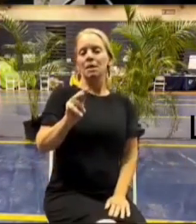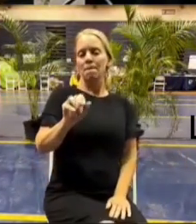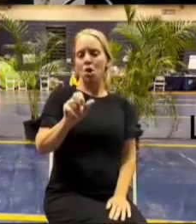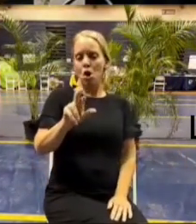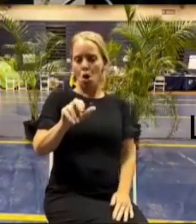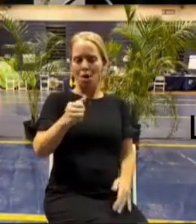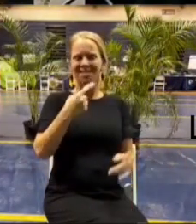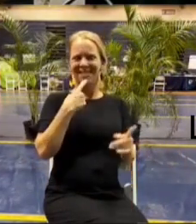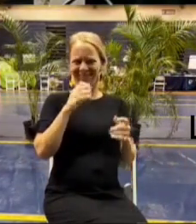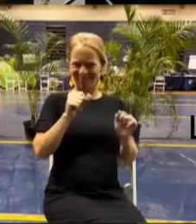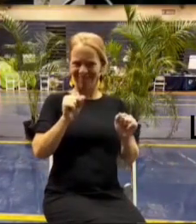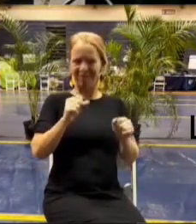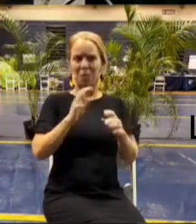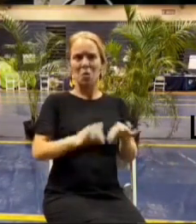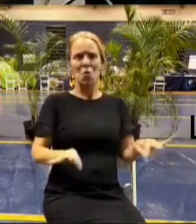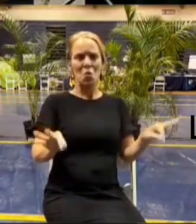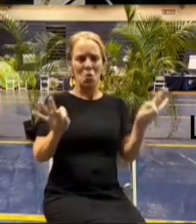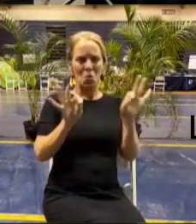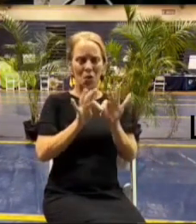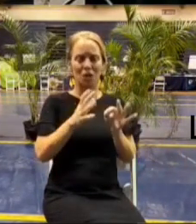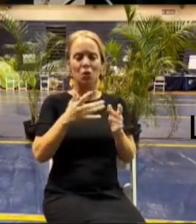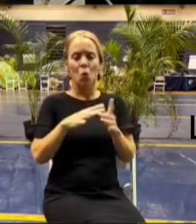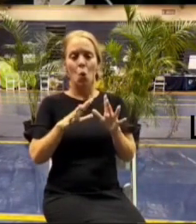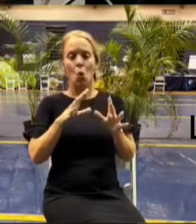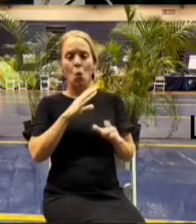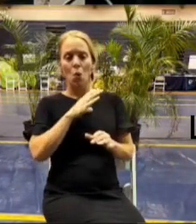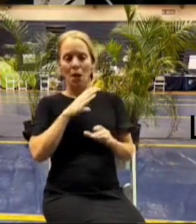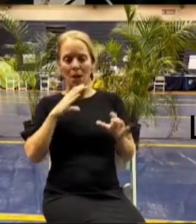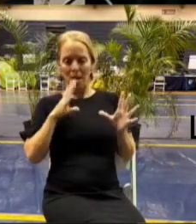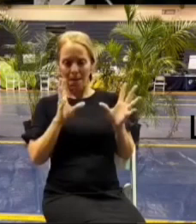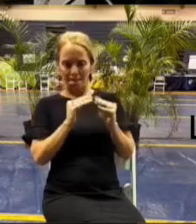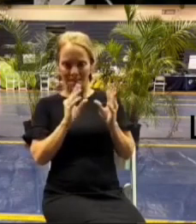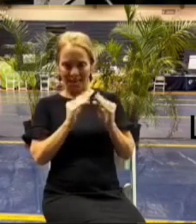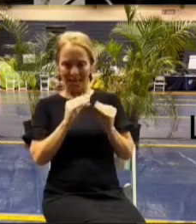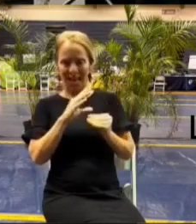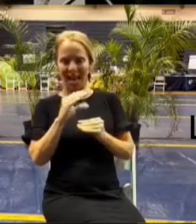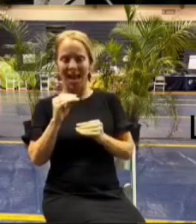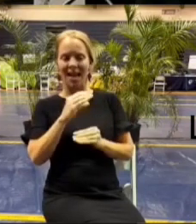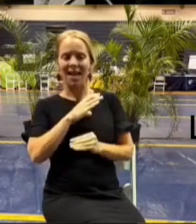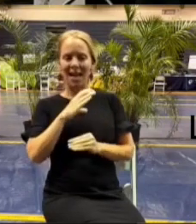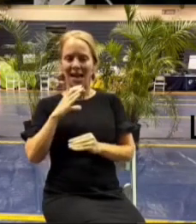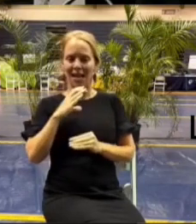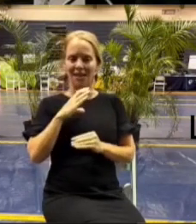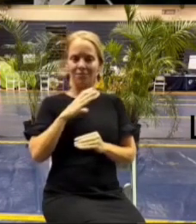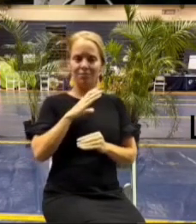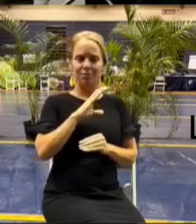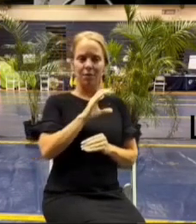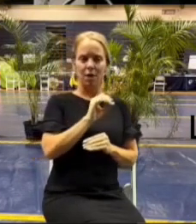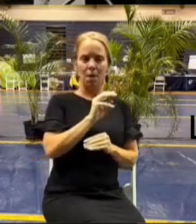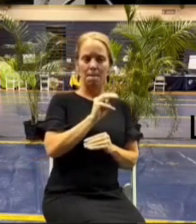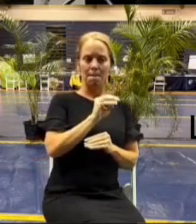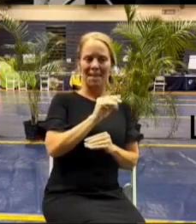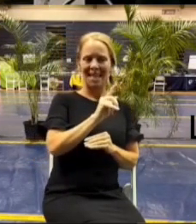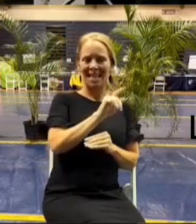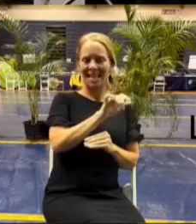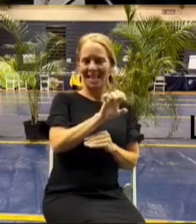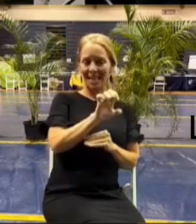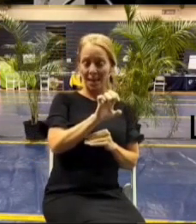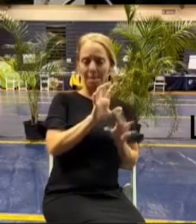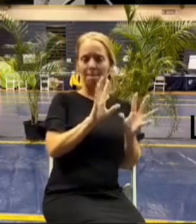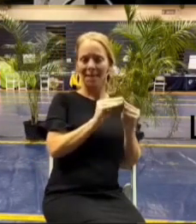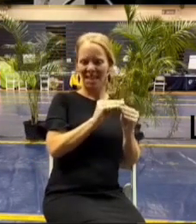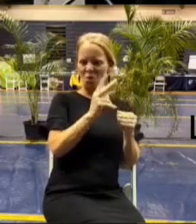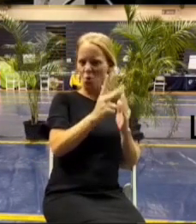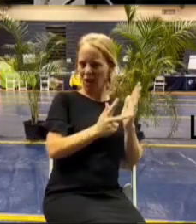happens i mean a committee so there's committee meetings and council meetings committee meetings are generally three hours long we